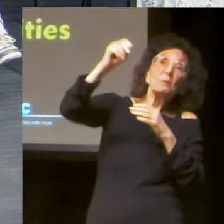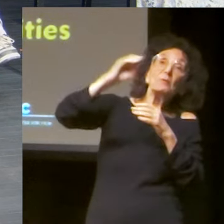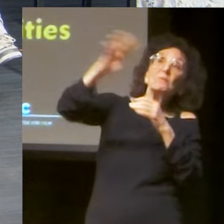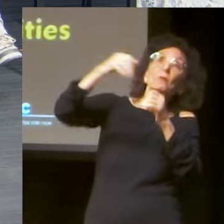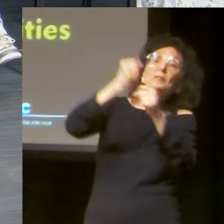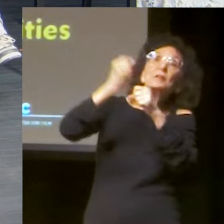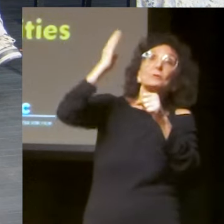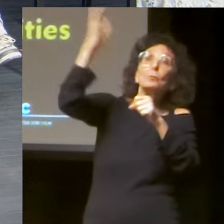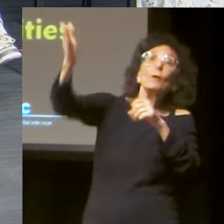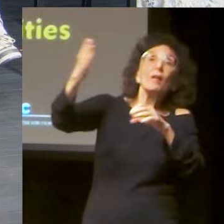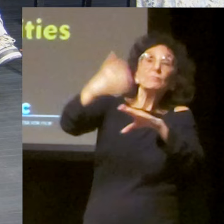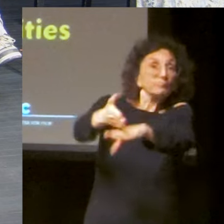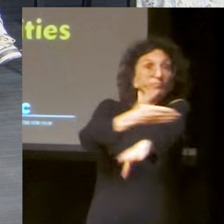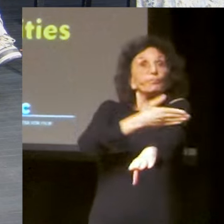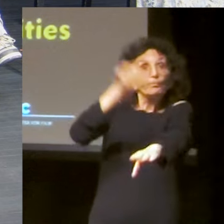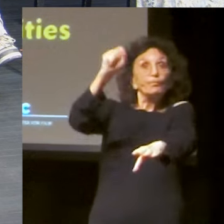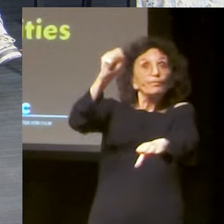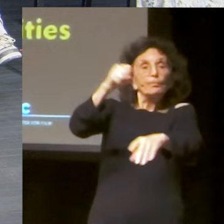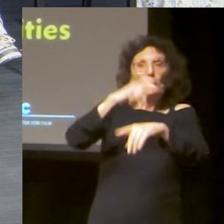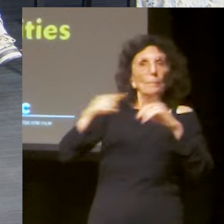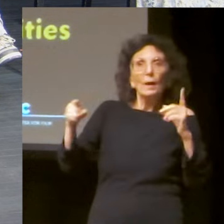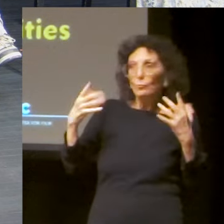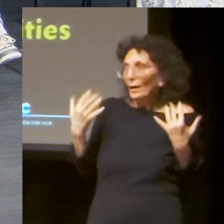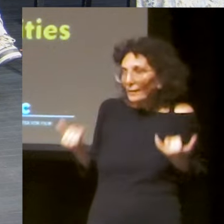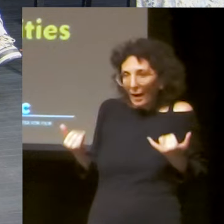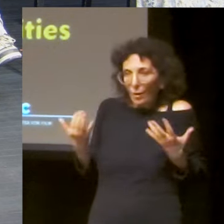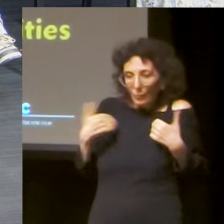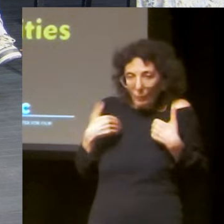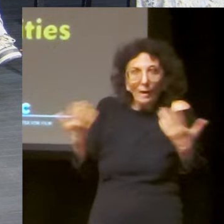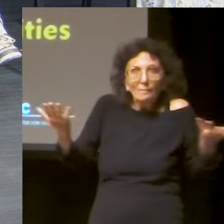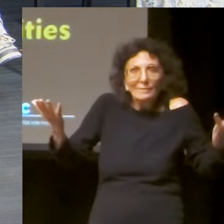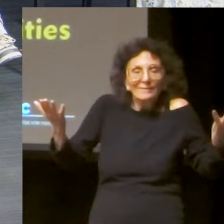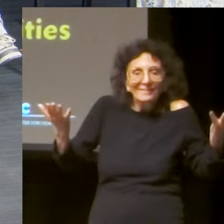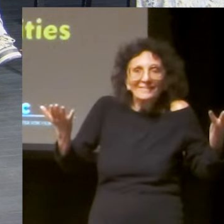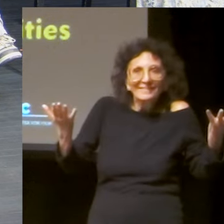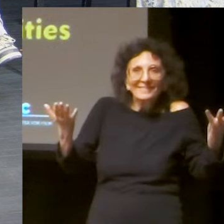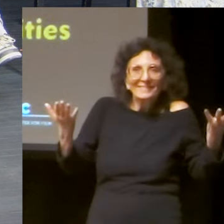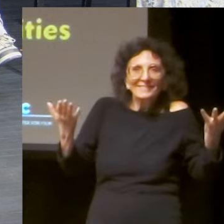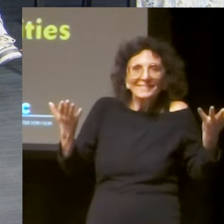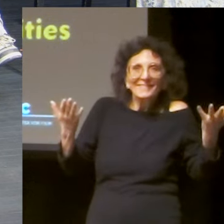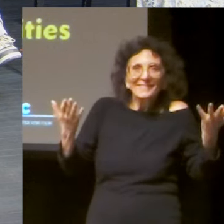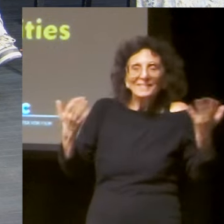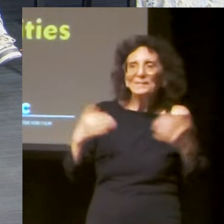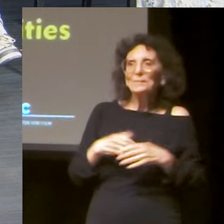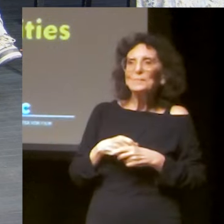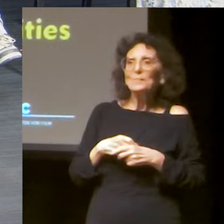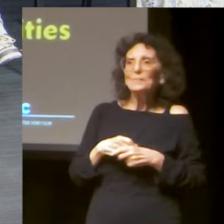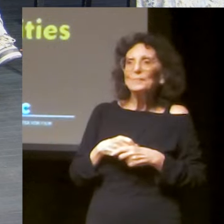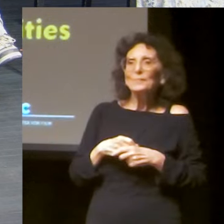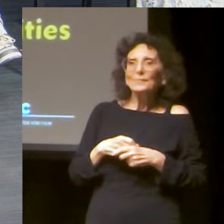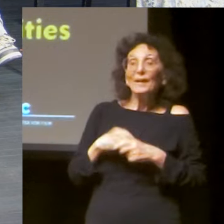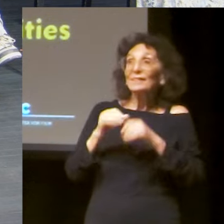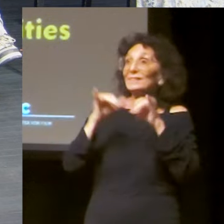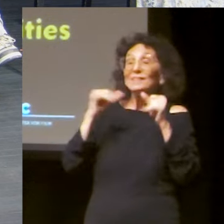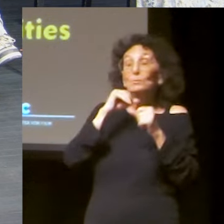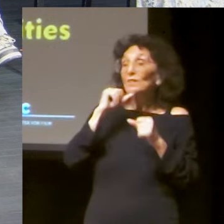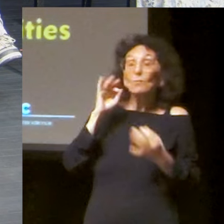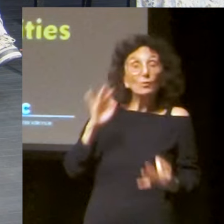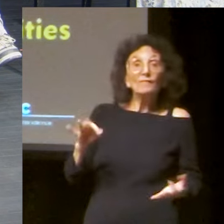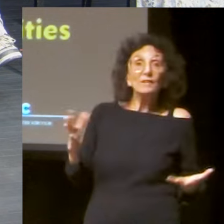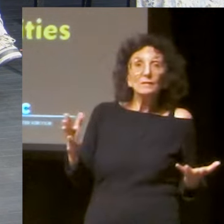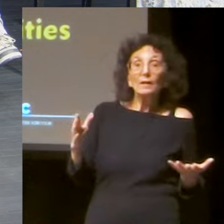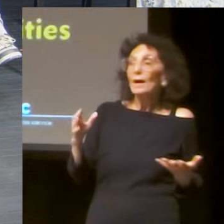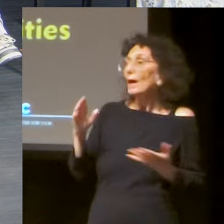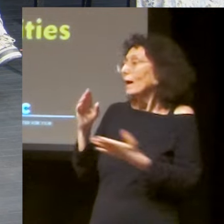So all of these things are, it's like, we're so far from where we will be in 30, 40 years, but we are here right now.